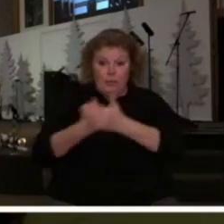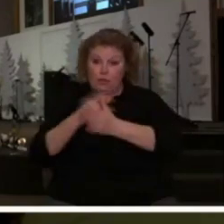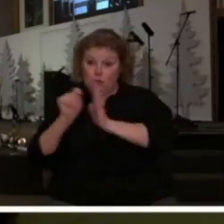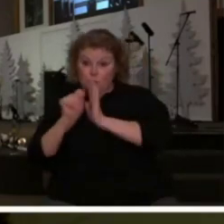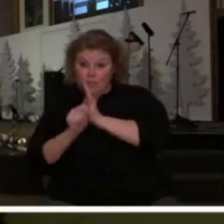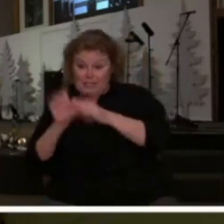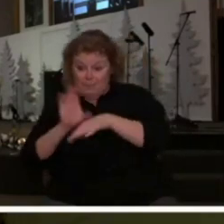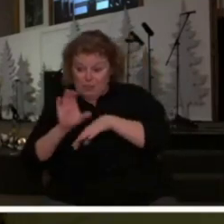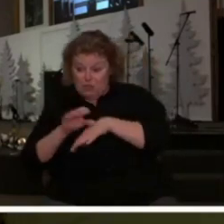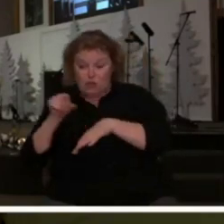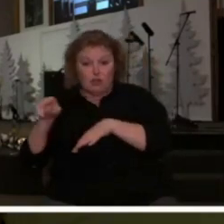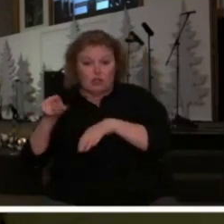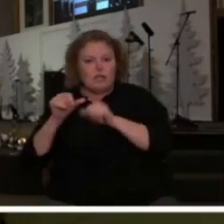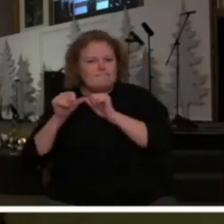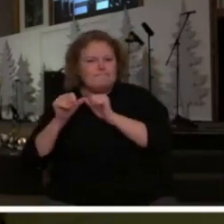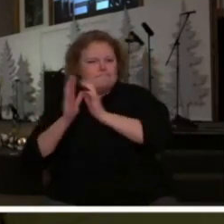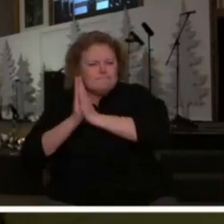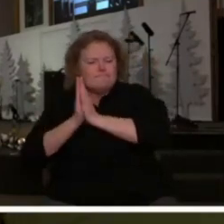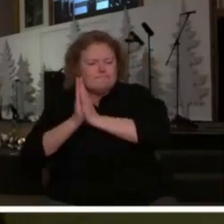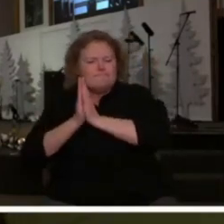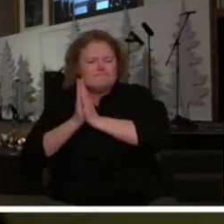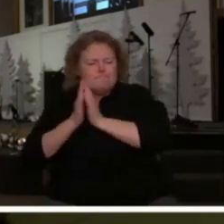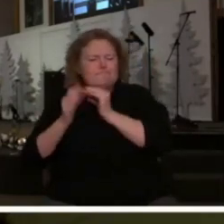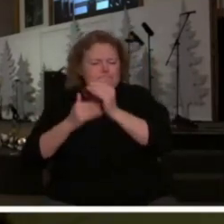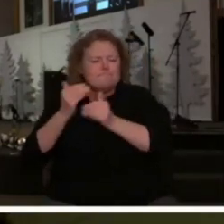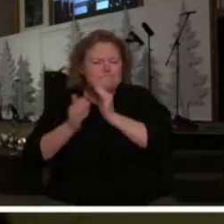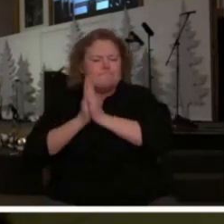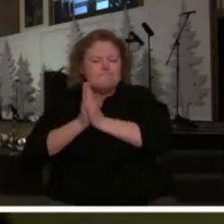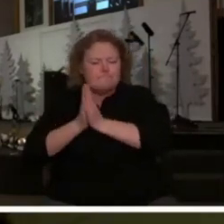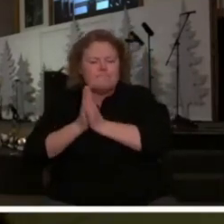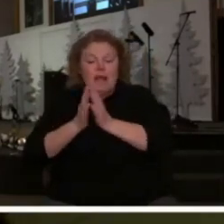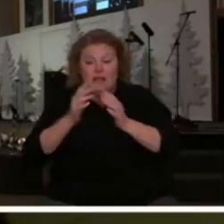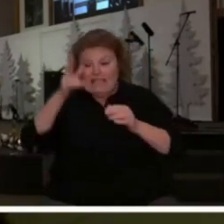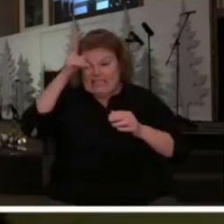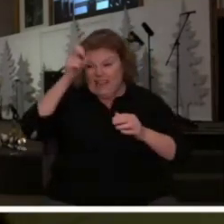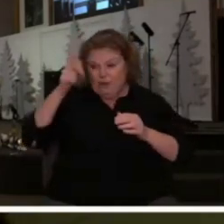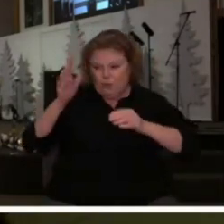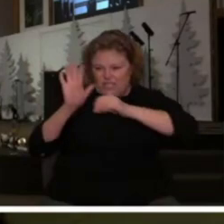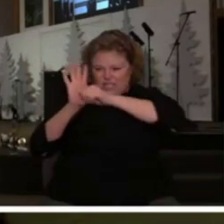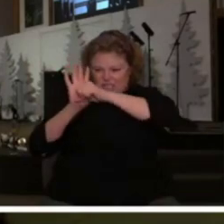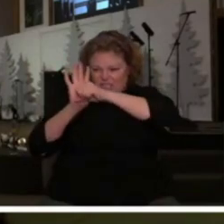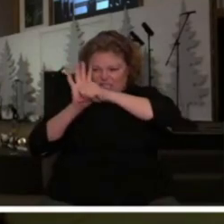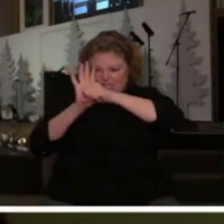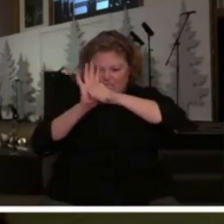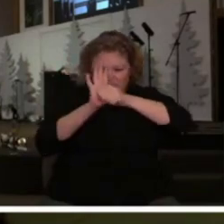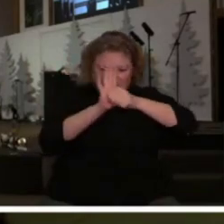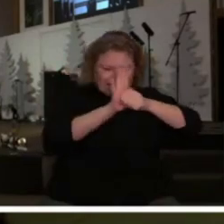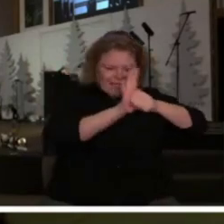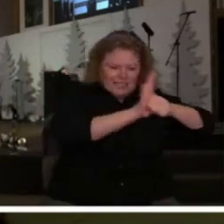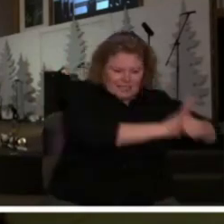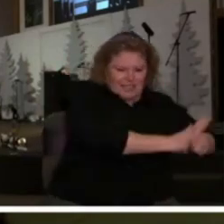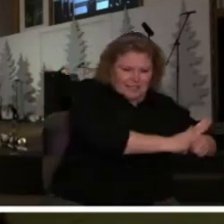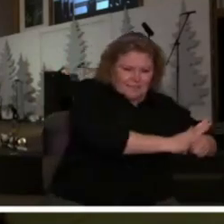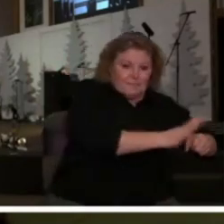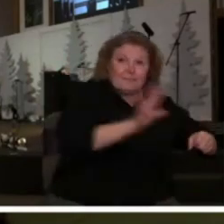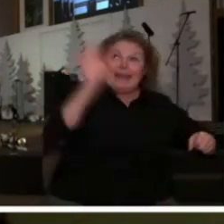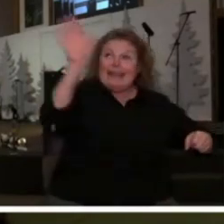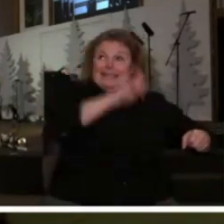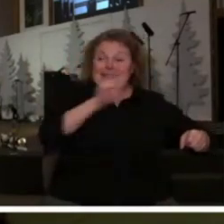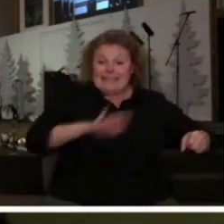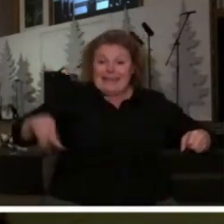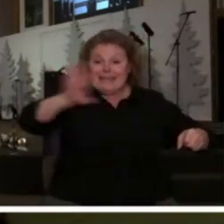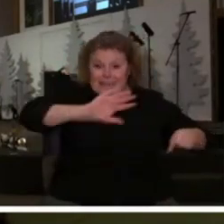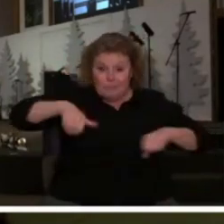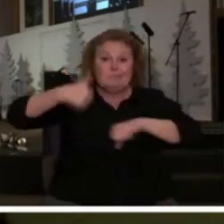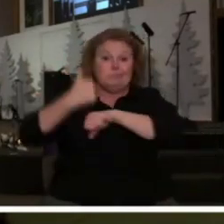continued to keep prayer as the priority continued to move the devil out of places that he had had for years and put the kingdom of God in places that he had not